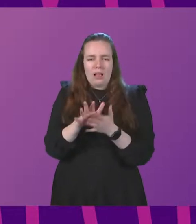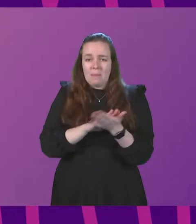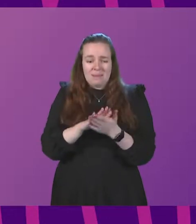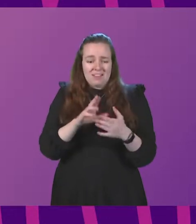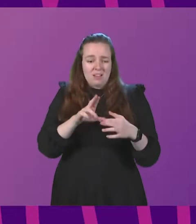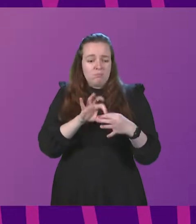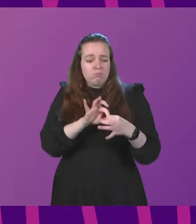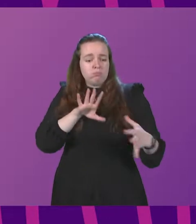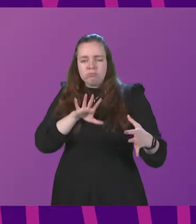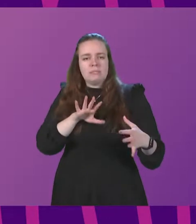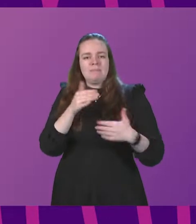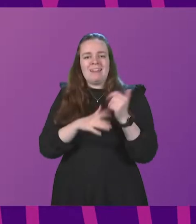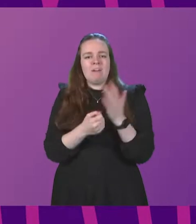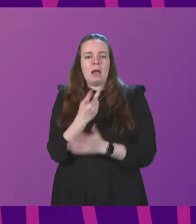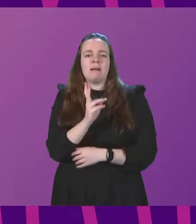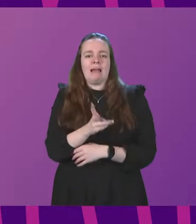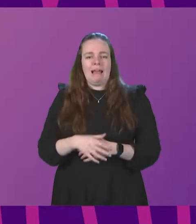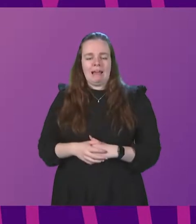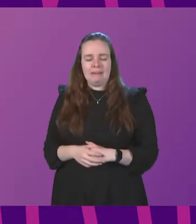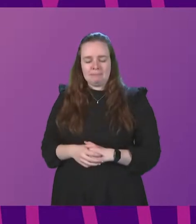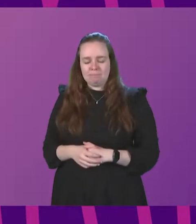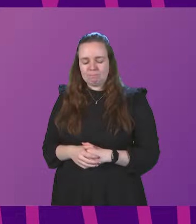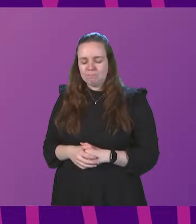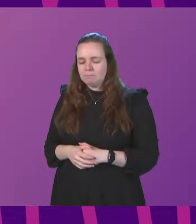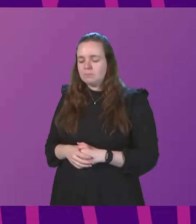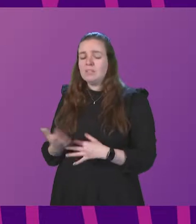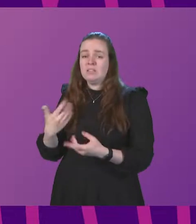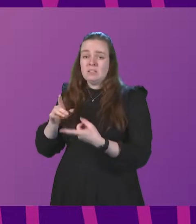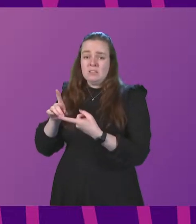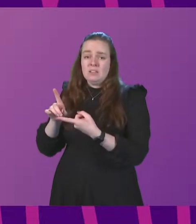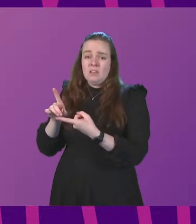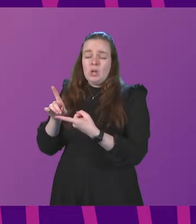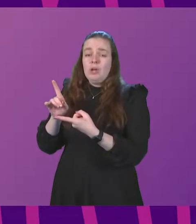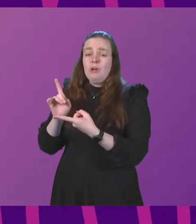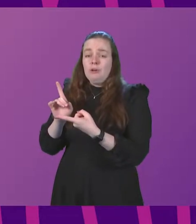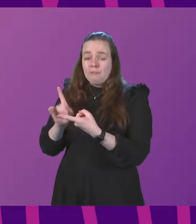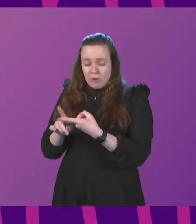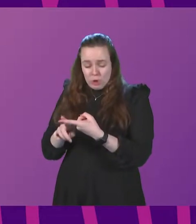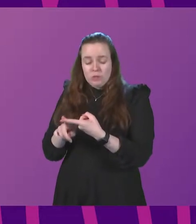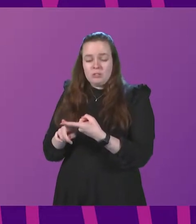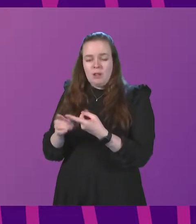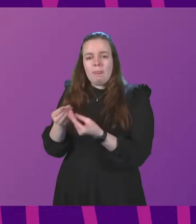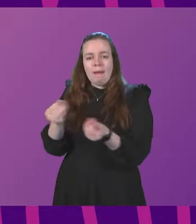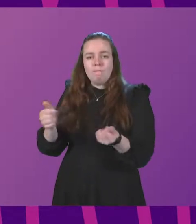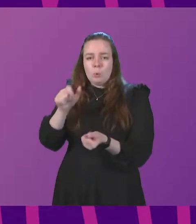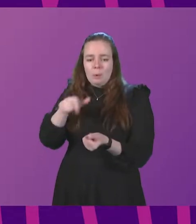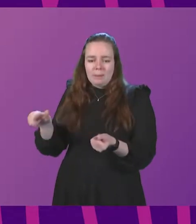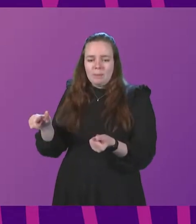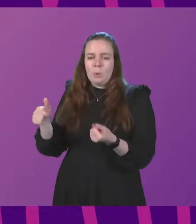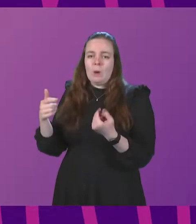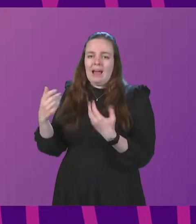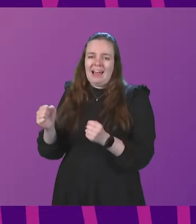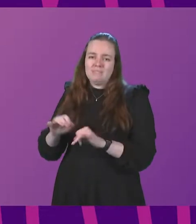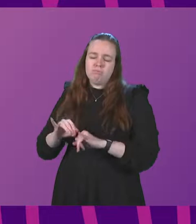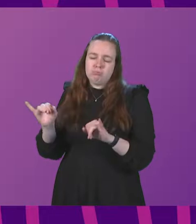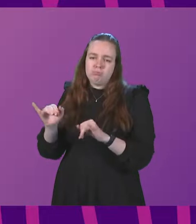ones again? First Minister. Firstly, there are a few people that have borne a bigger impact